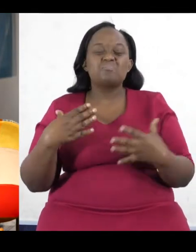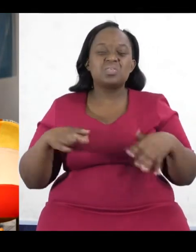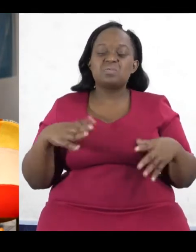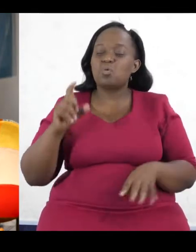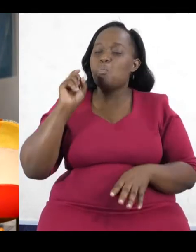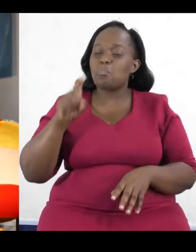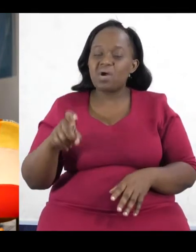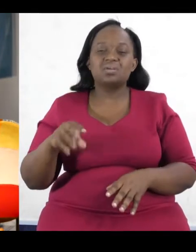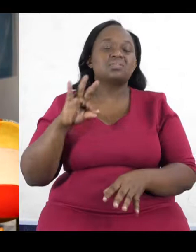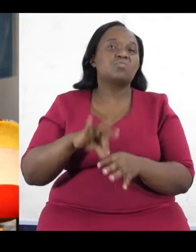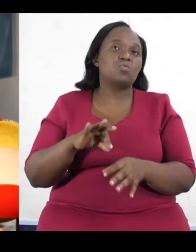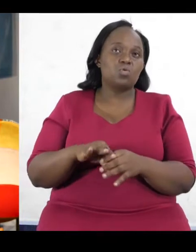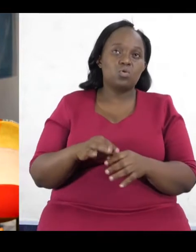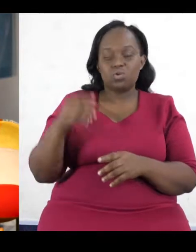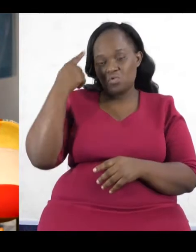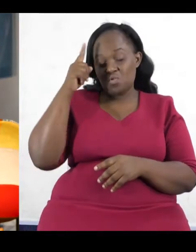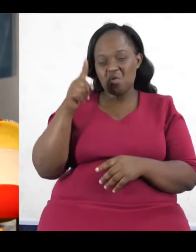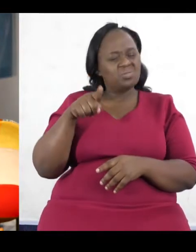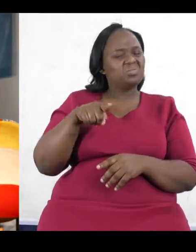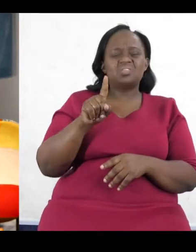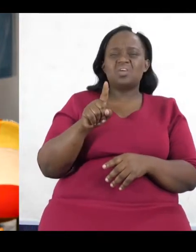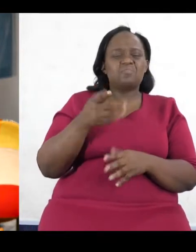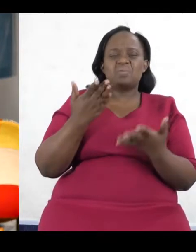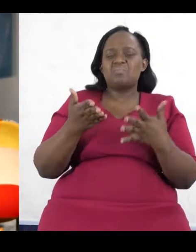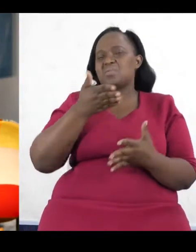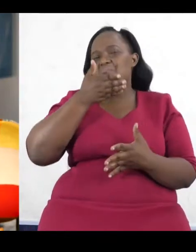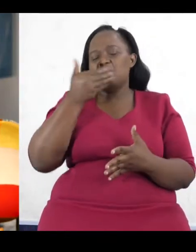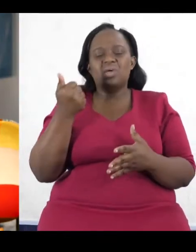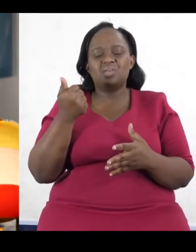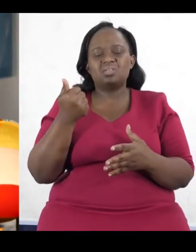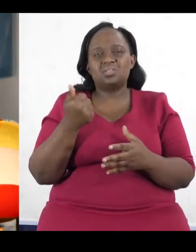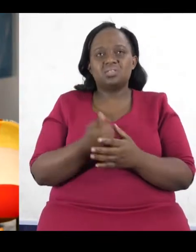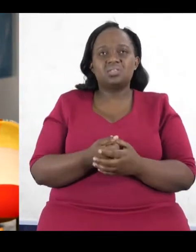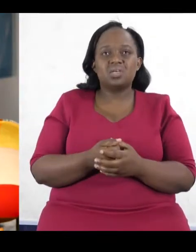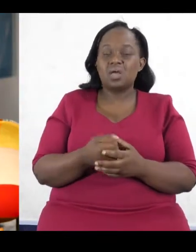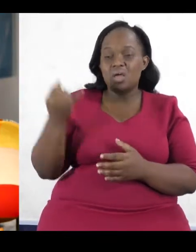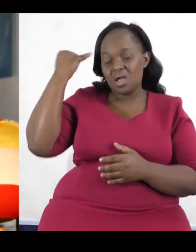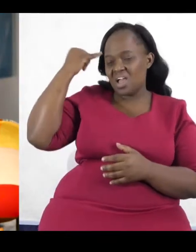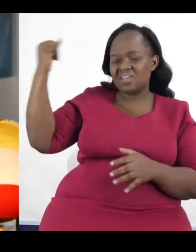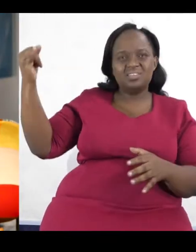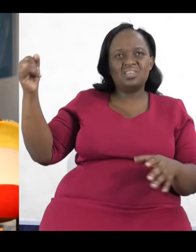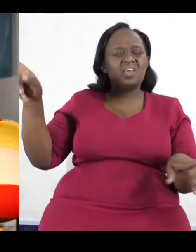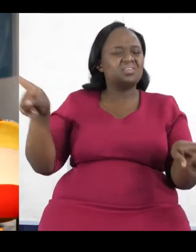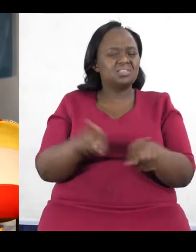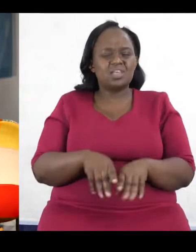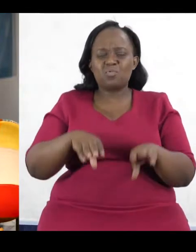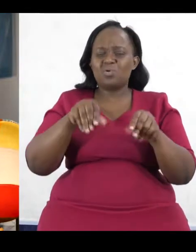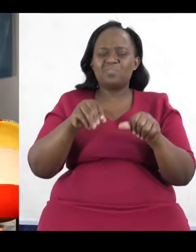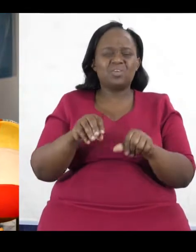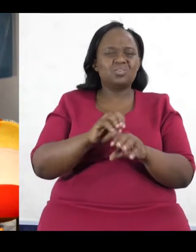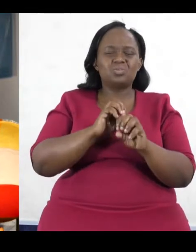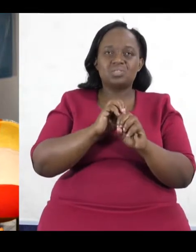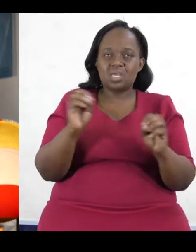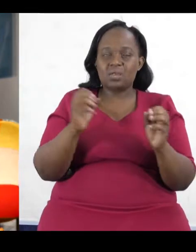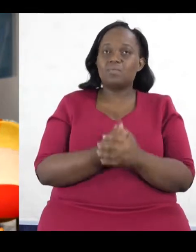intentions, or also even just the best qualifications. The only qualification they probably had was the wealth thing, that